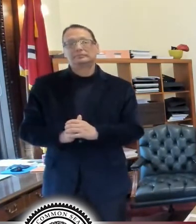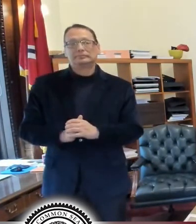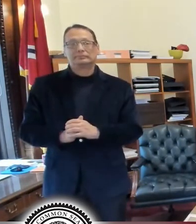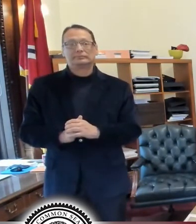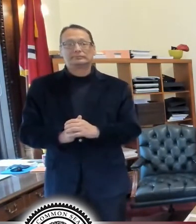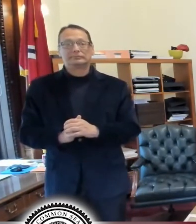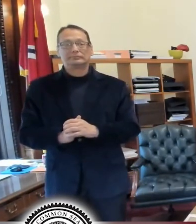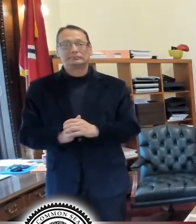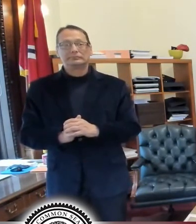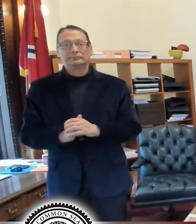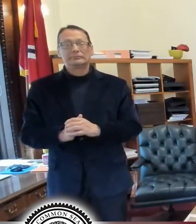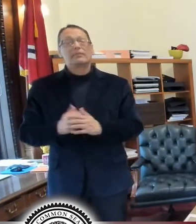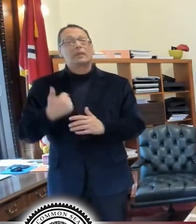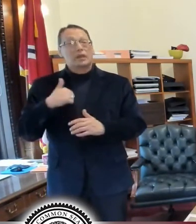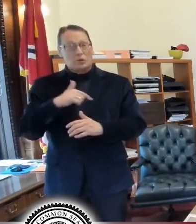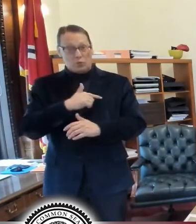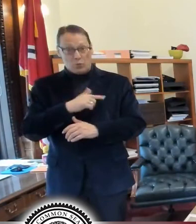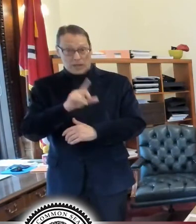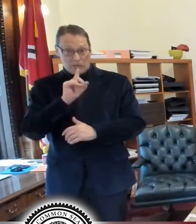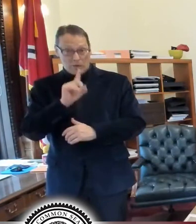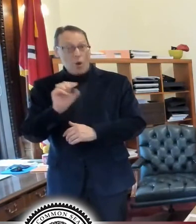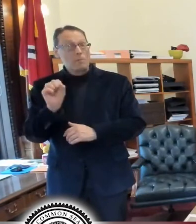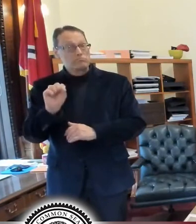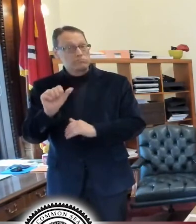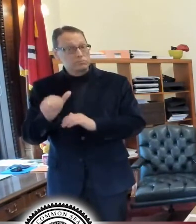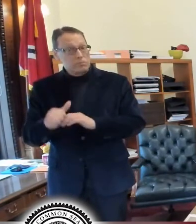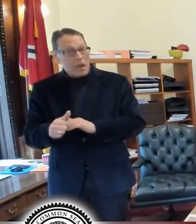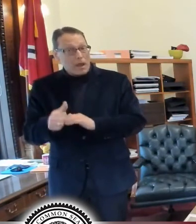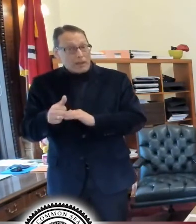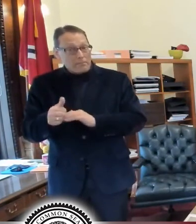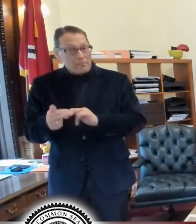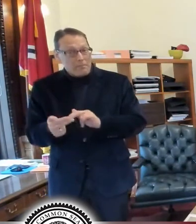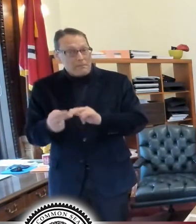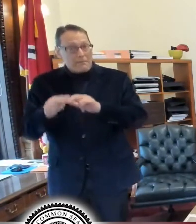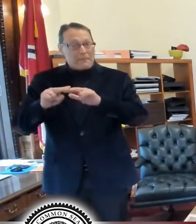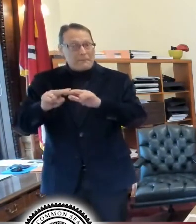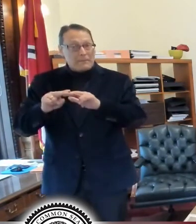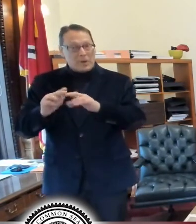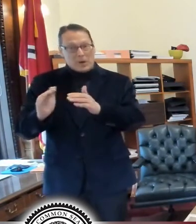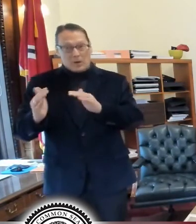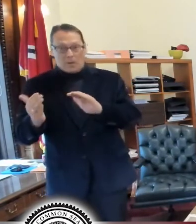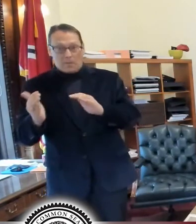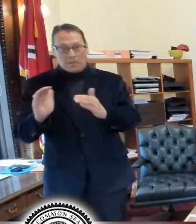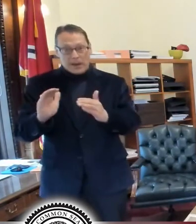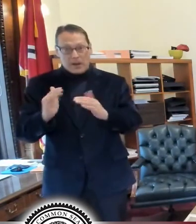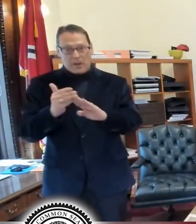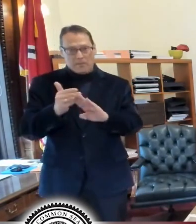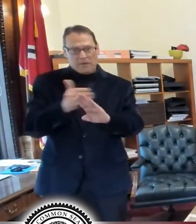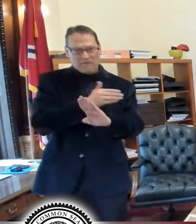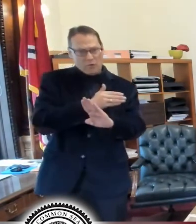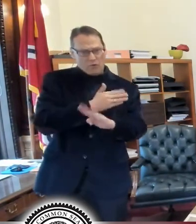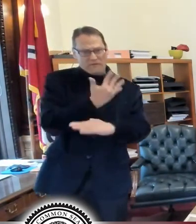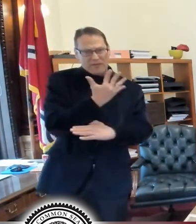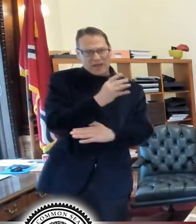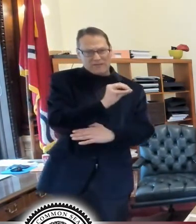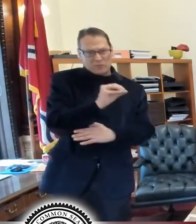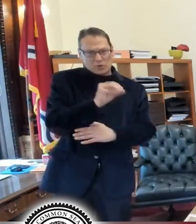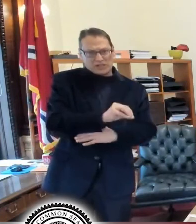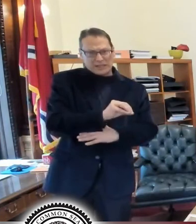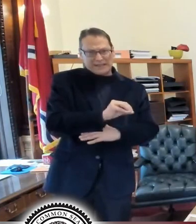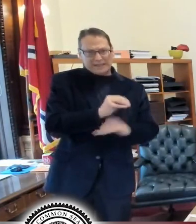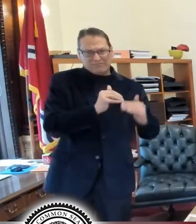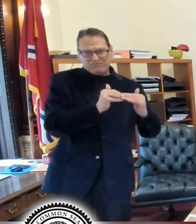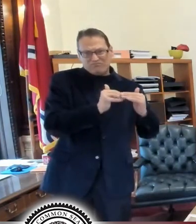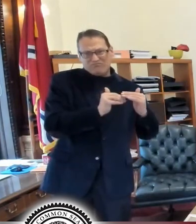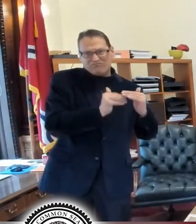uh, you know, we're up from, uh, where we were weekly average of under five, five